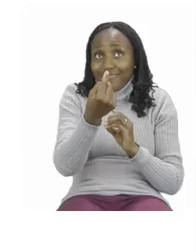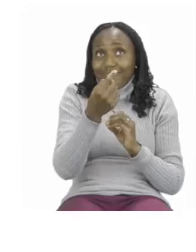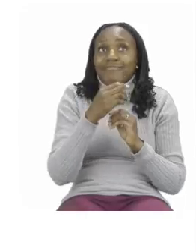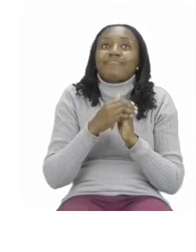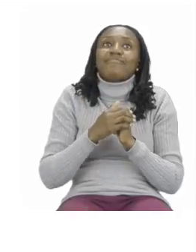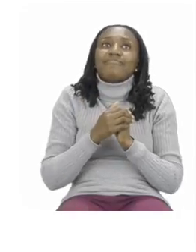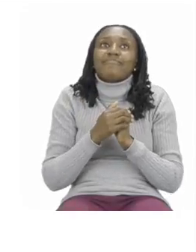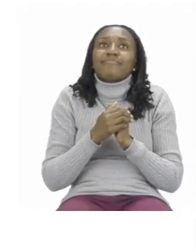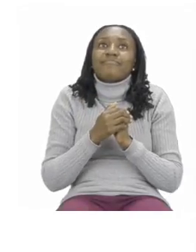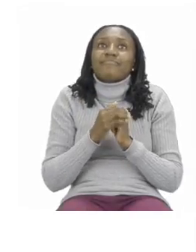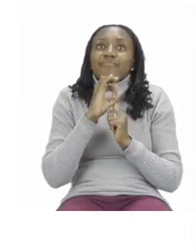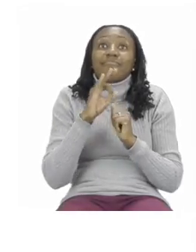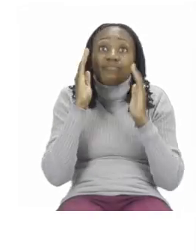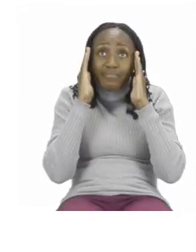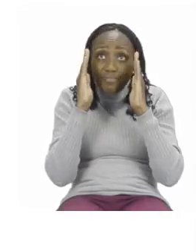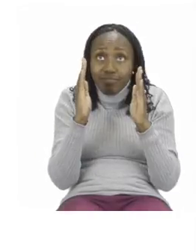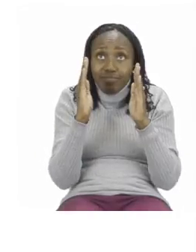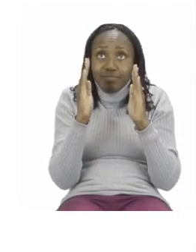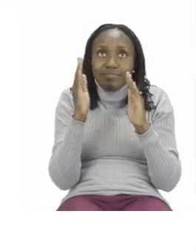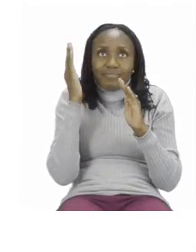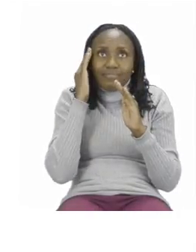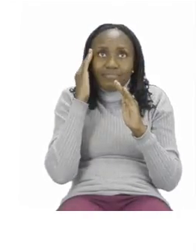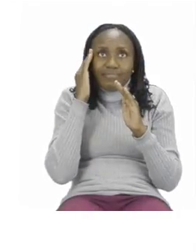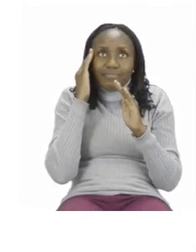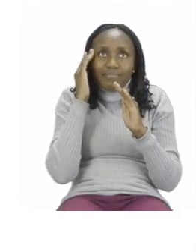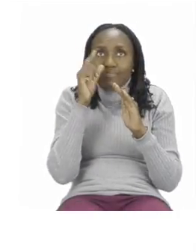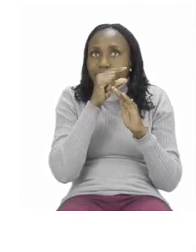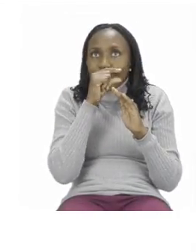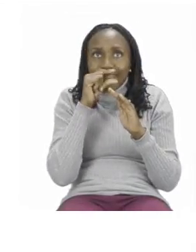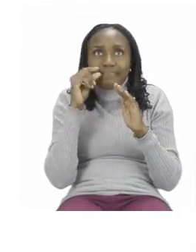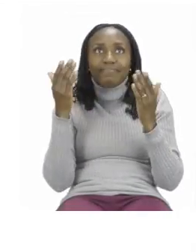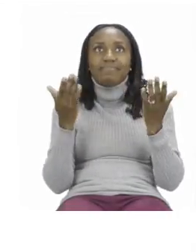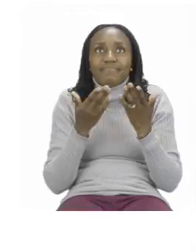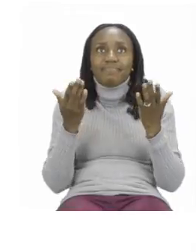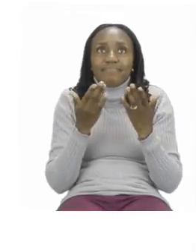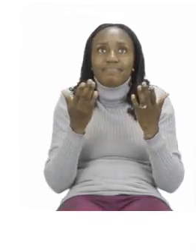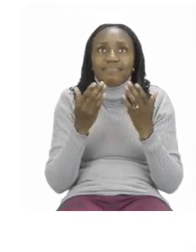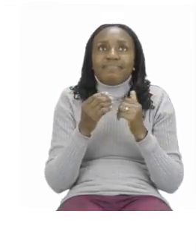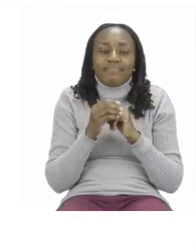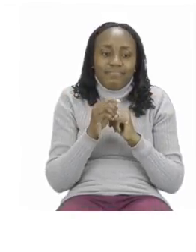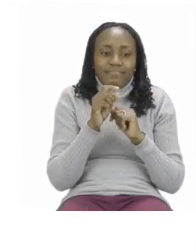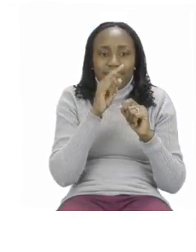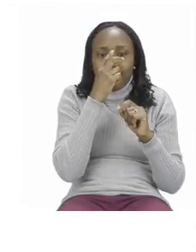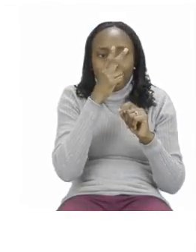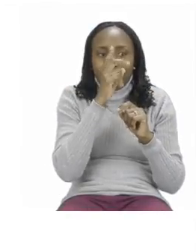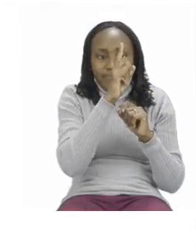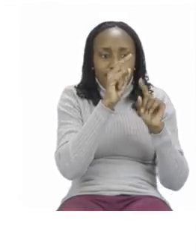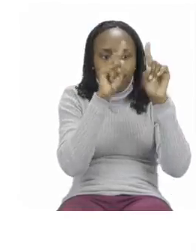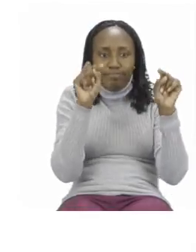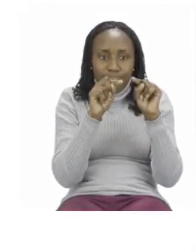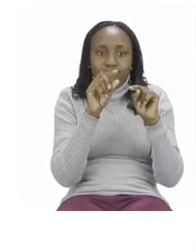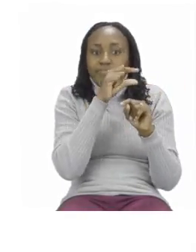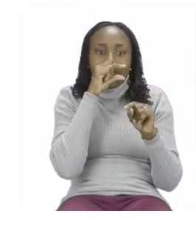are paying attention you are going to write the number names under the numbers that you can see and all of them look